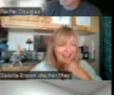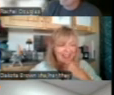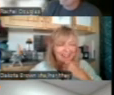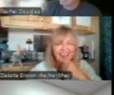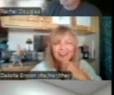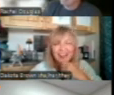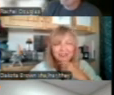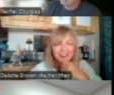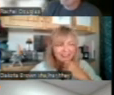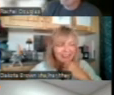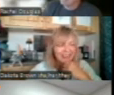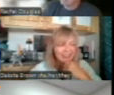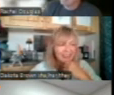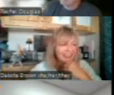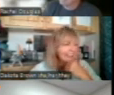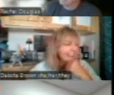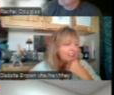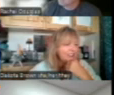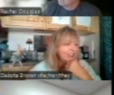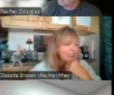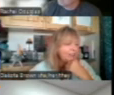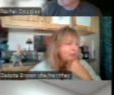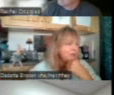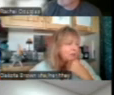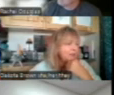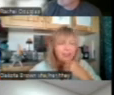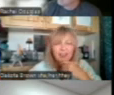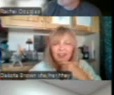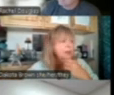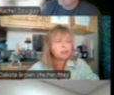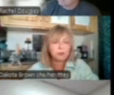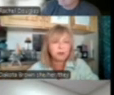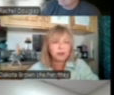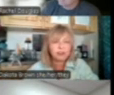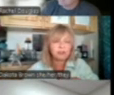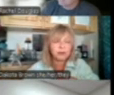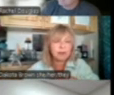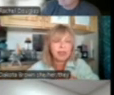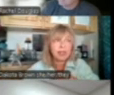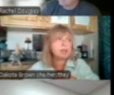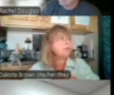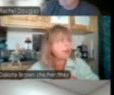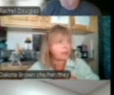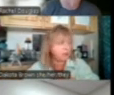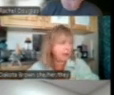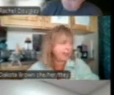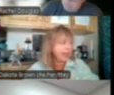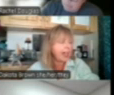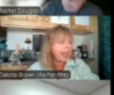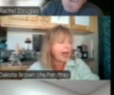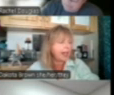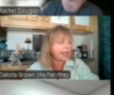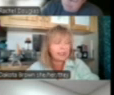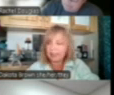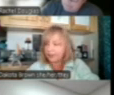Yeah. Clara, I'm with you on that. So, minutes approval. This is for May 5th we met.